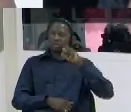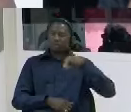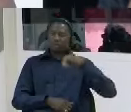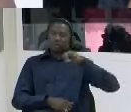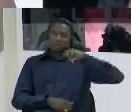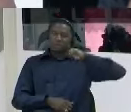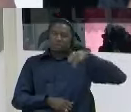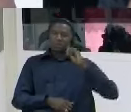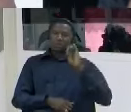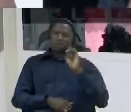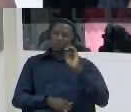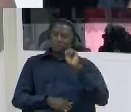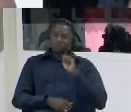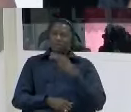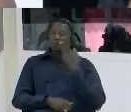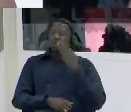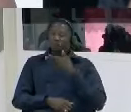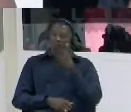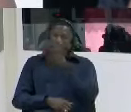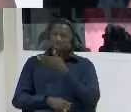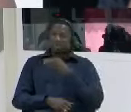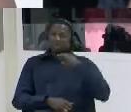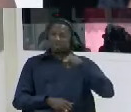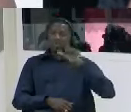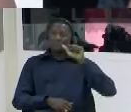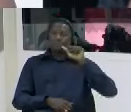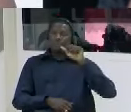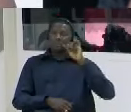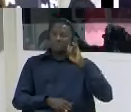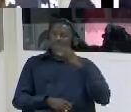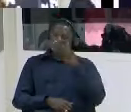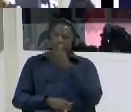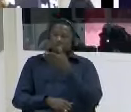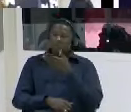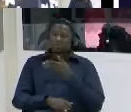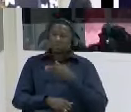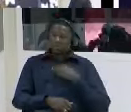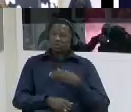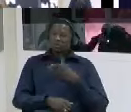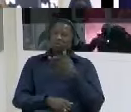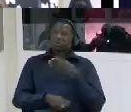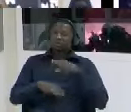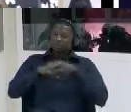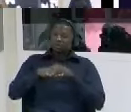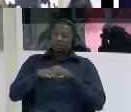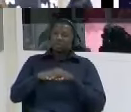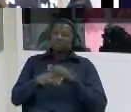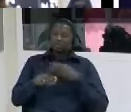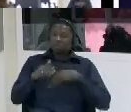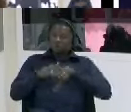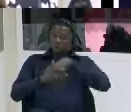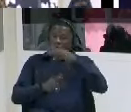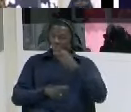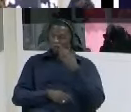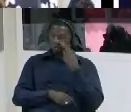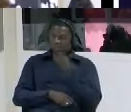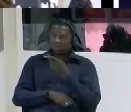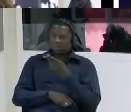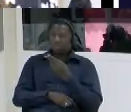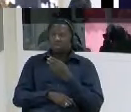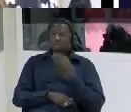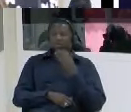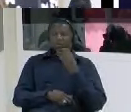um nia premises he was the close friend of yours who was brought out and um bleeding